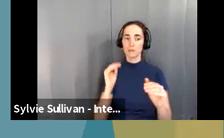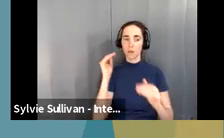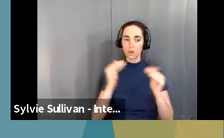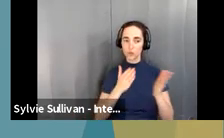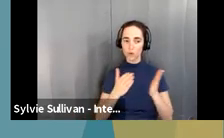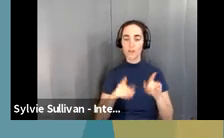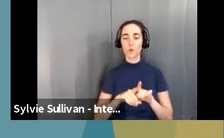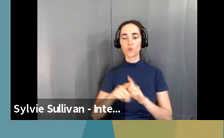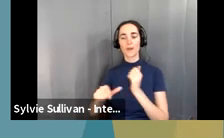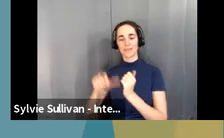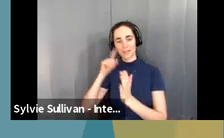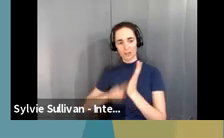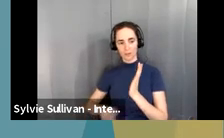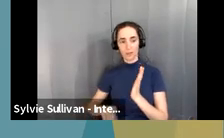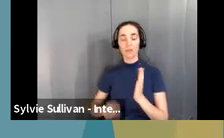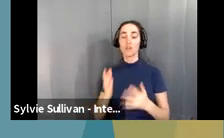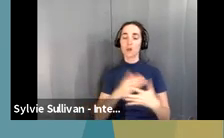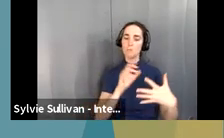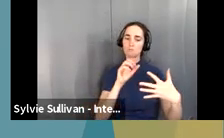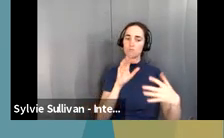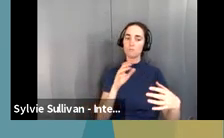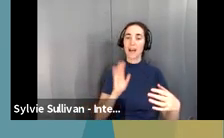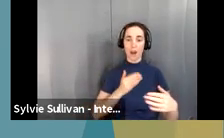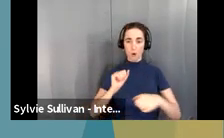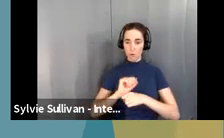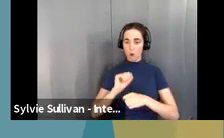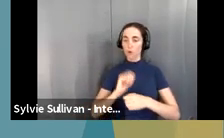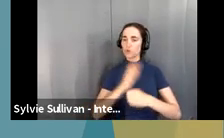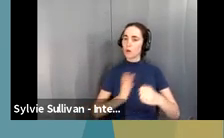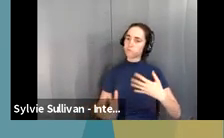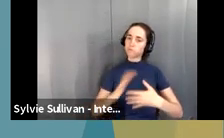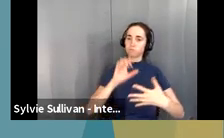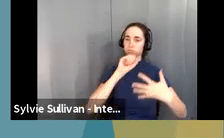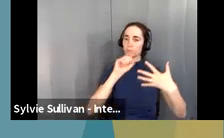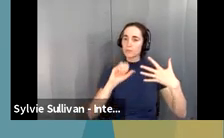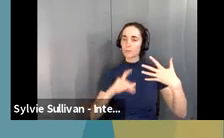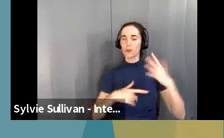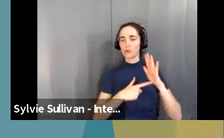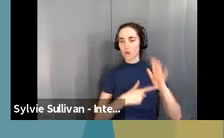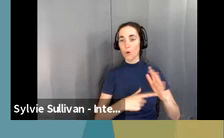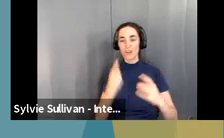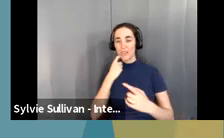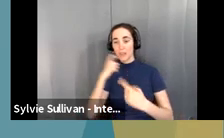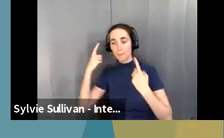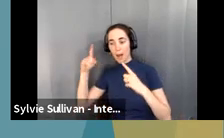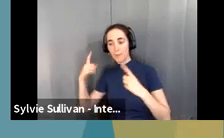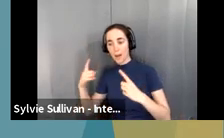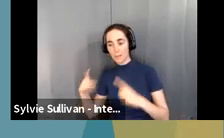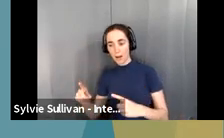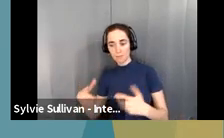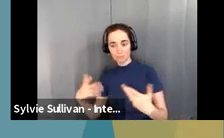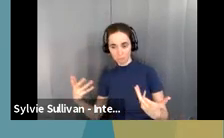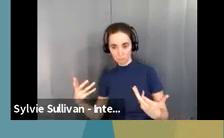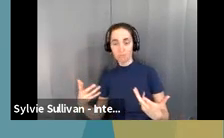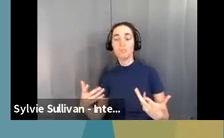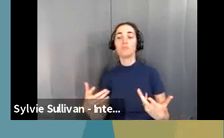I'm going to share with you some of the highlights of our functions and our accomplishments, uh, recently and